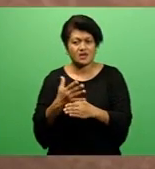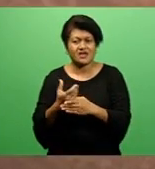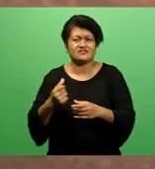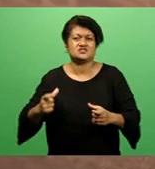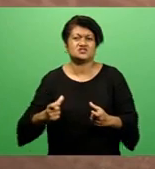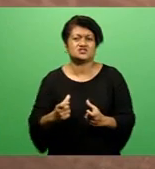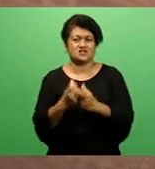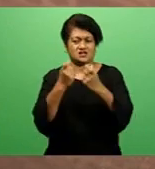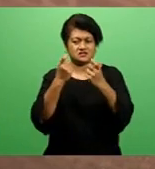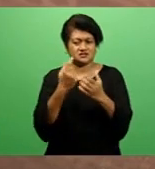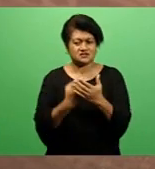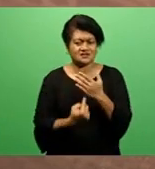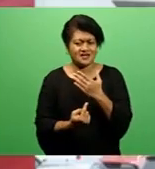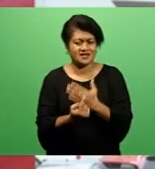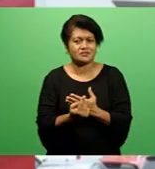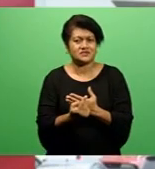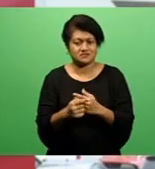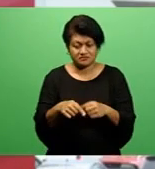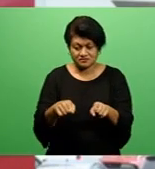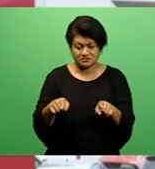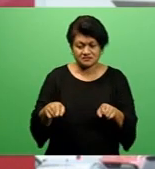make amendments to the design as well.